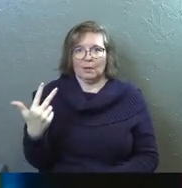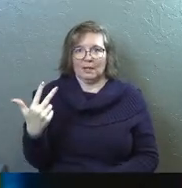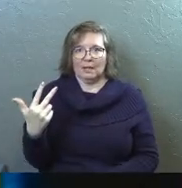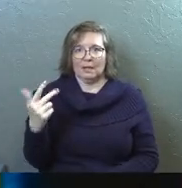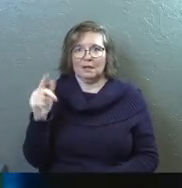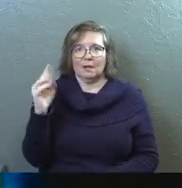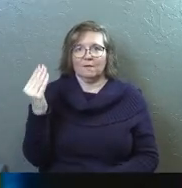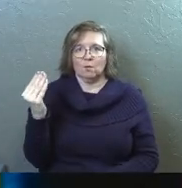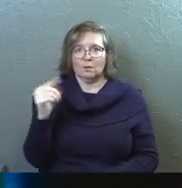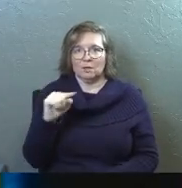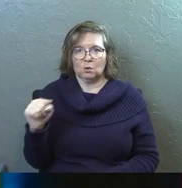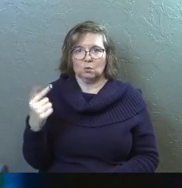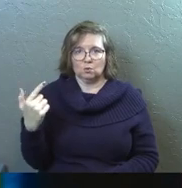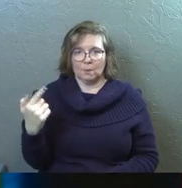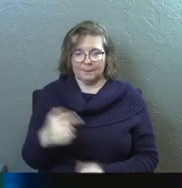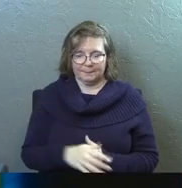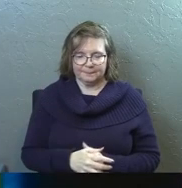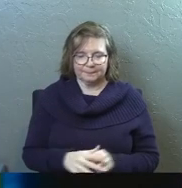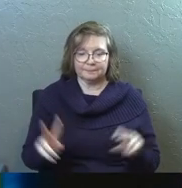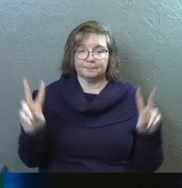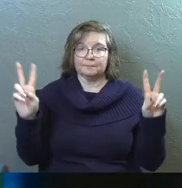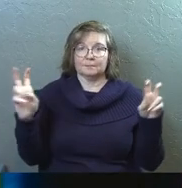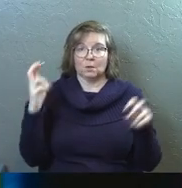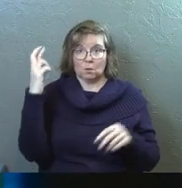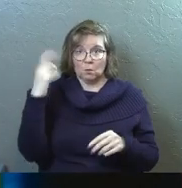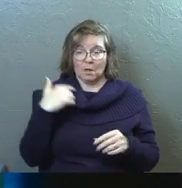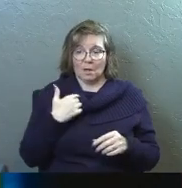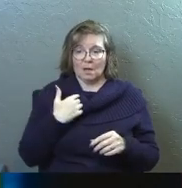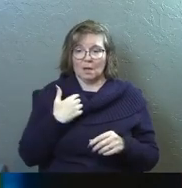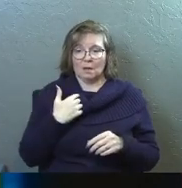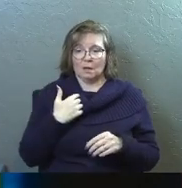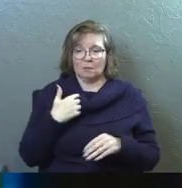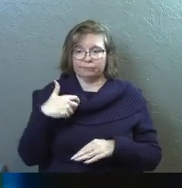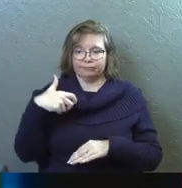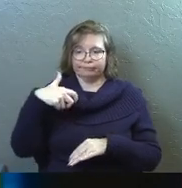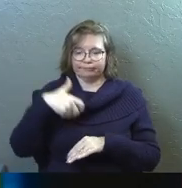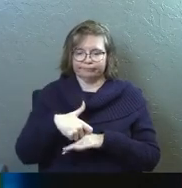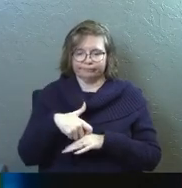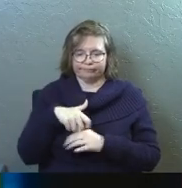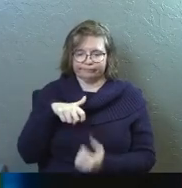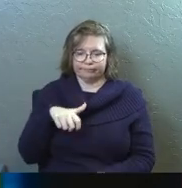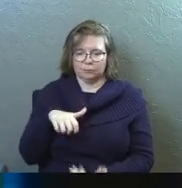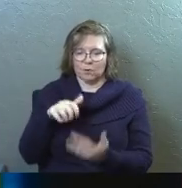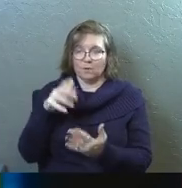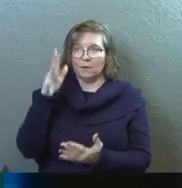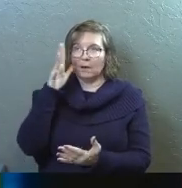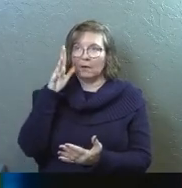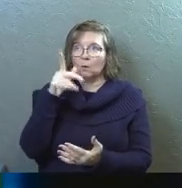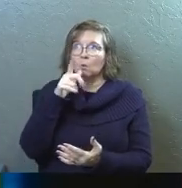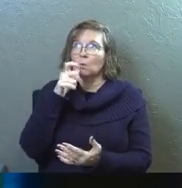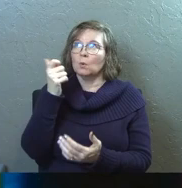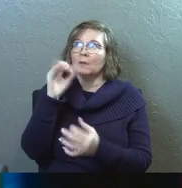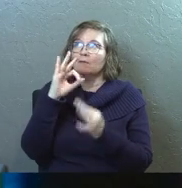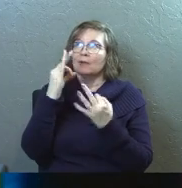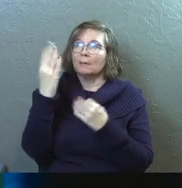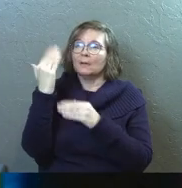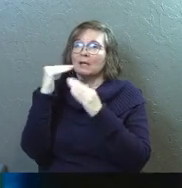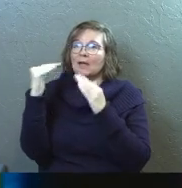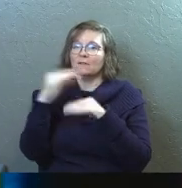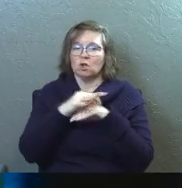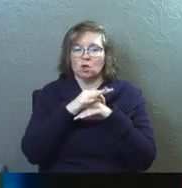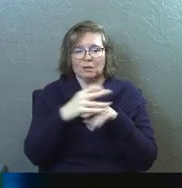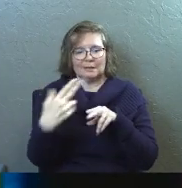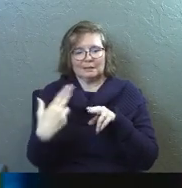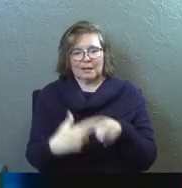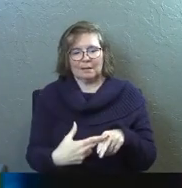14 through 21. For this reason, I bow my knees before the father from whom every family in heaven and on earth is